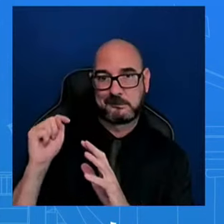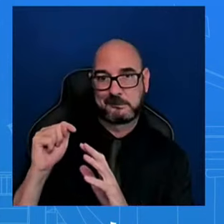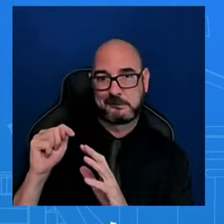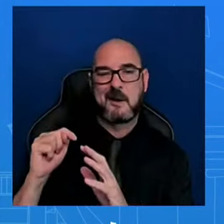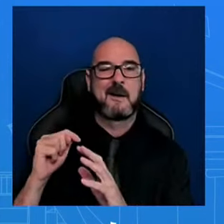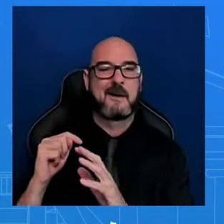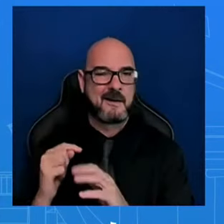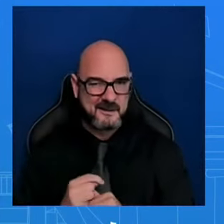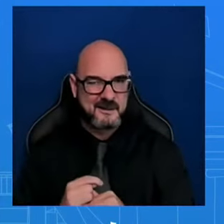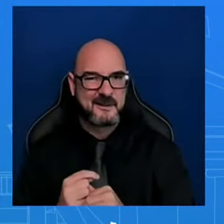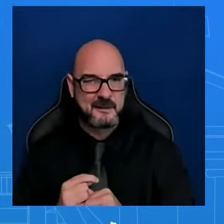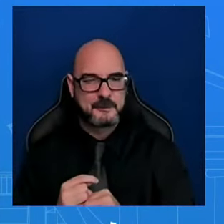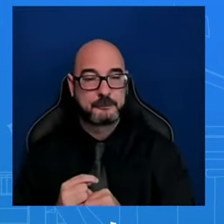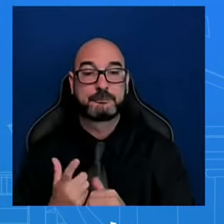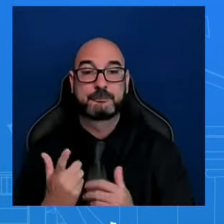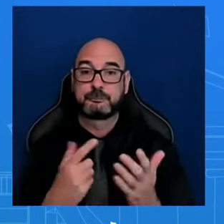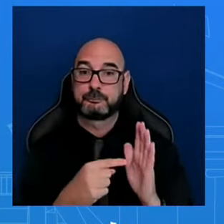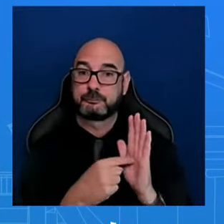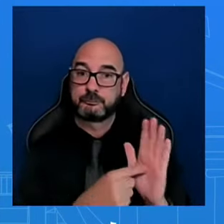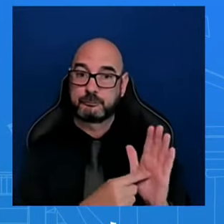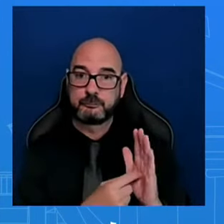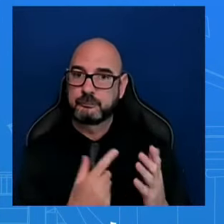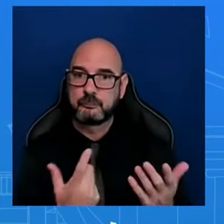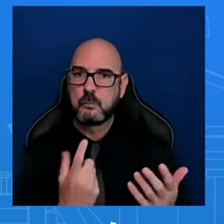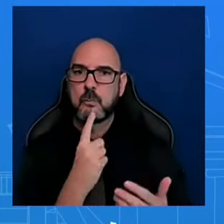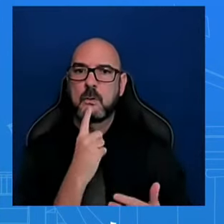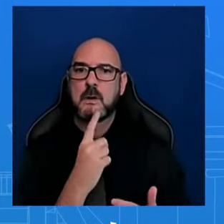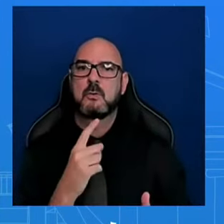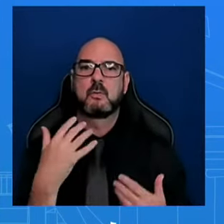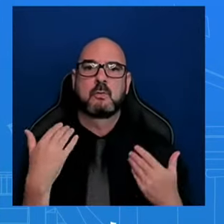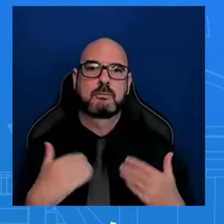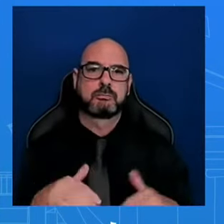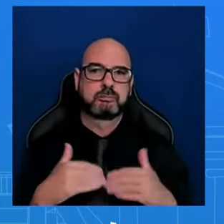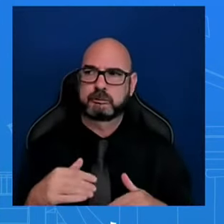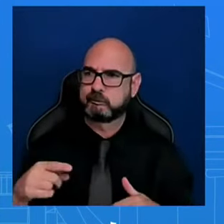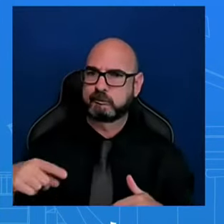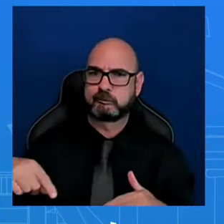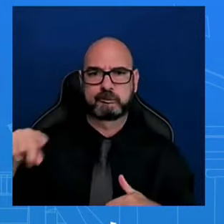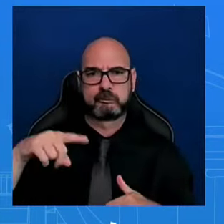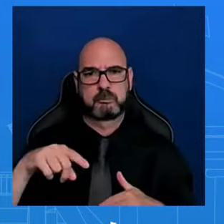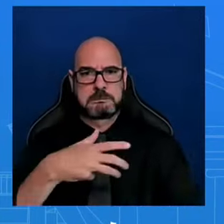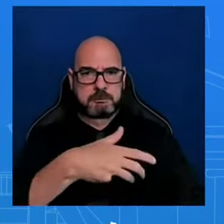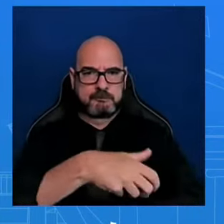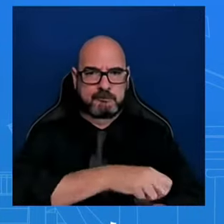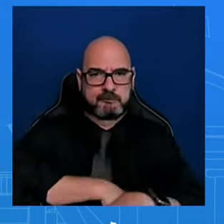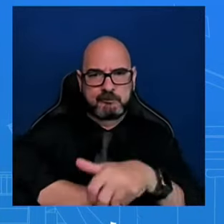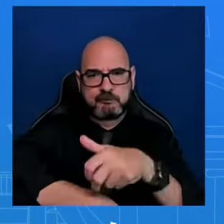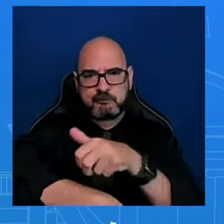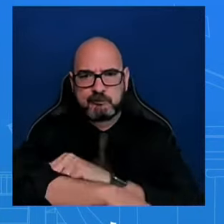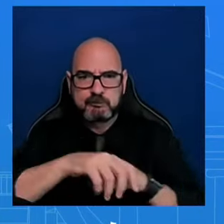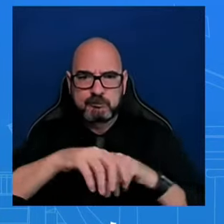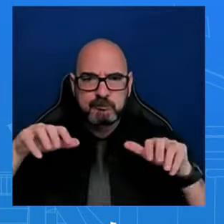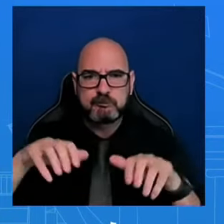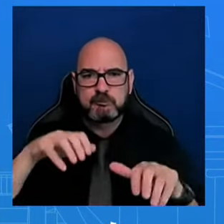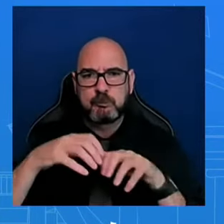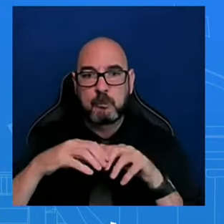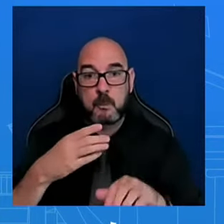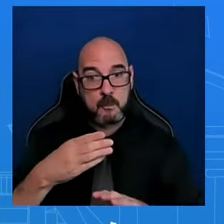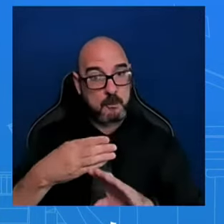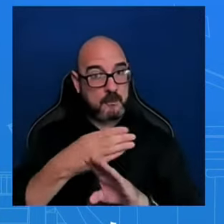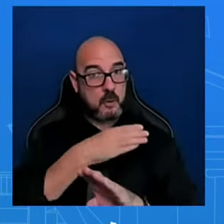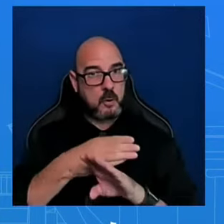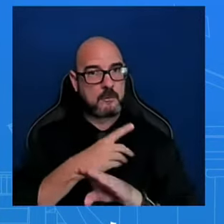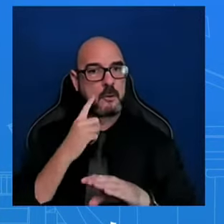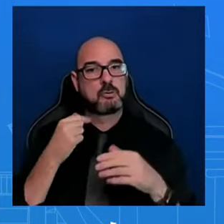administration that's being active and we're being proactive, obviously, in trying to make sure that we